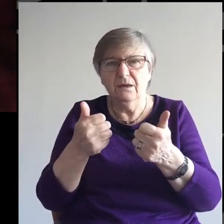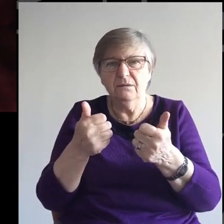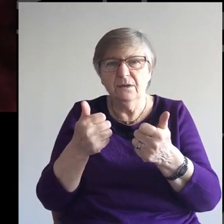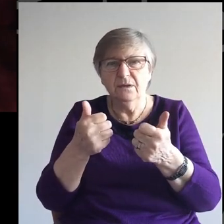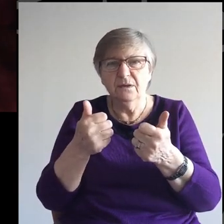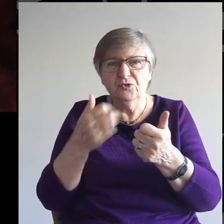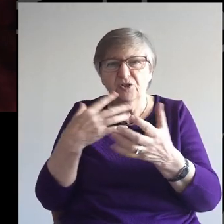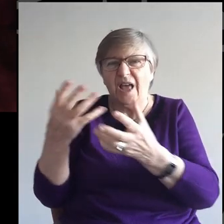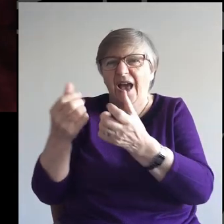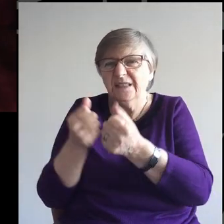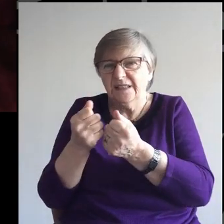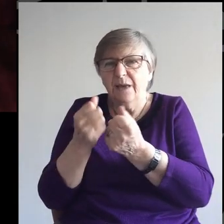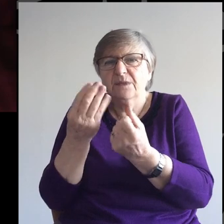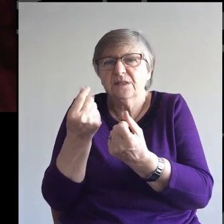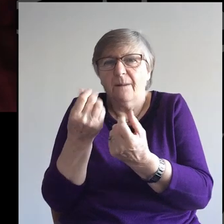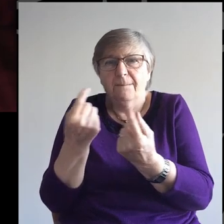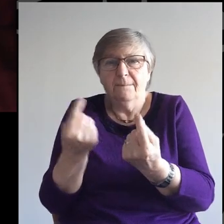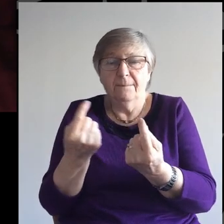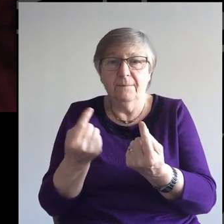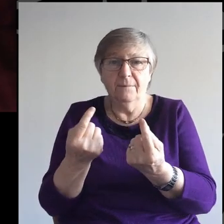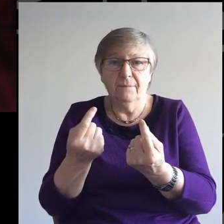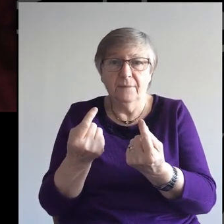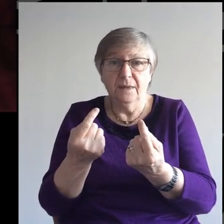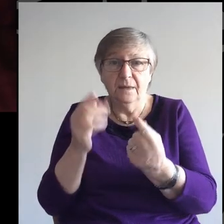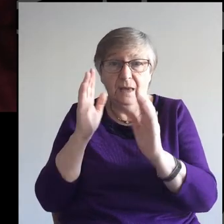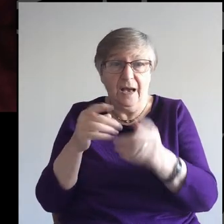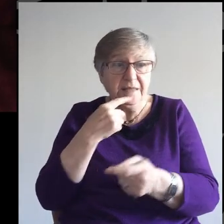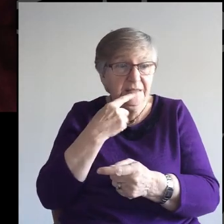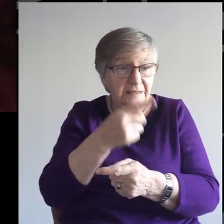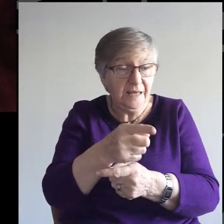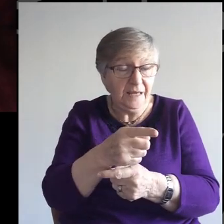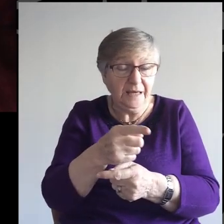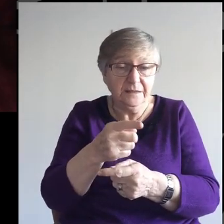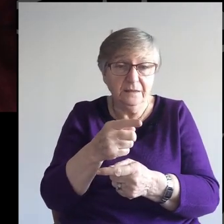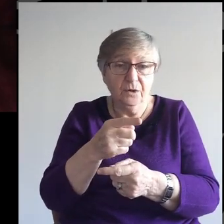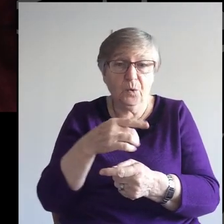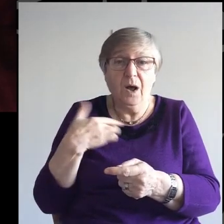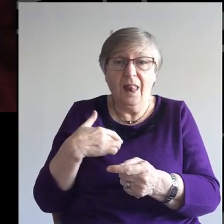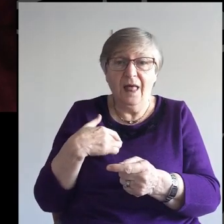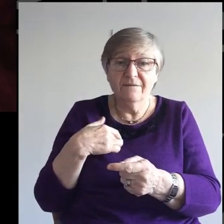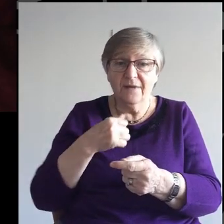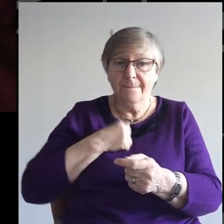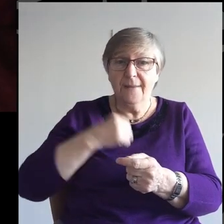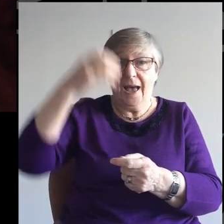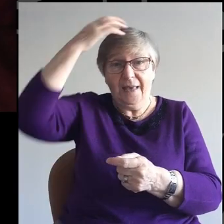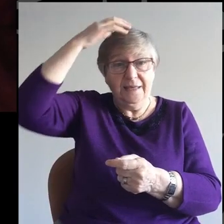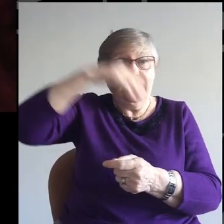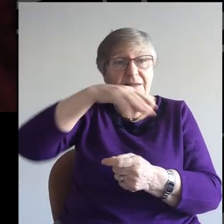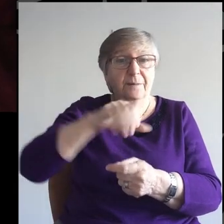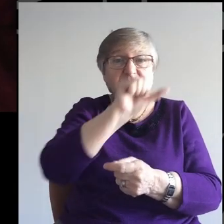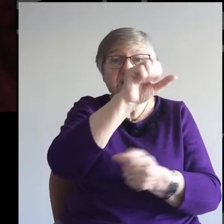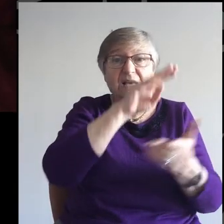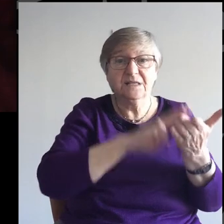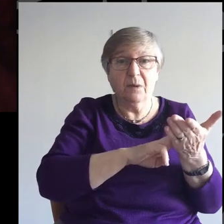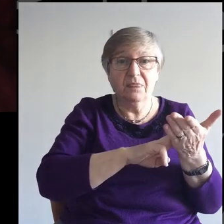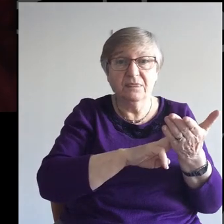Compromised it? Has he said to anyone, well, live in my kingdom six months of the year and then go back to whatever else for